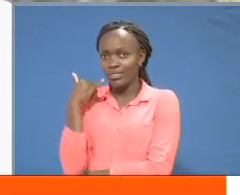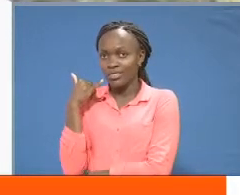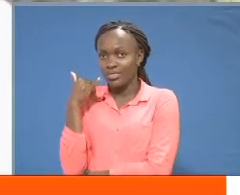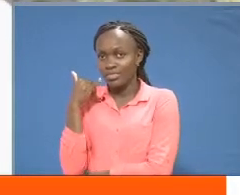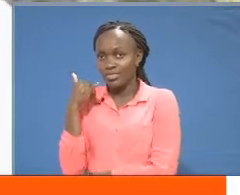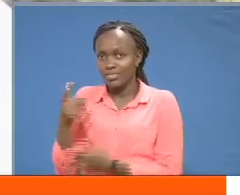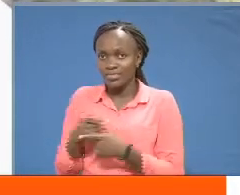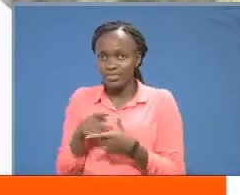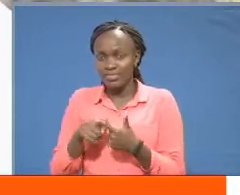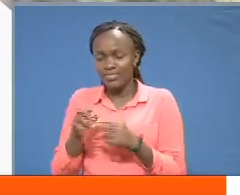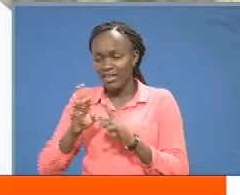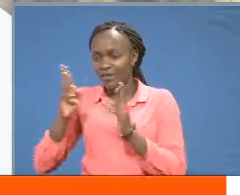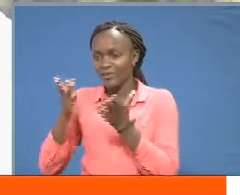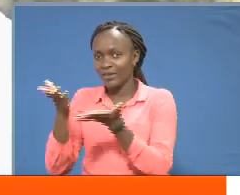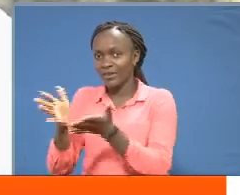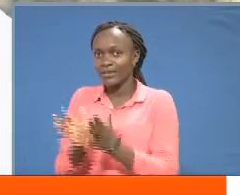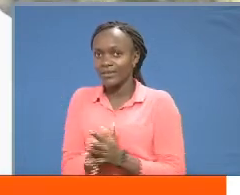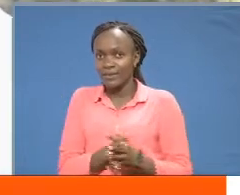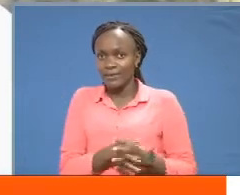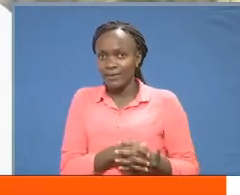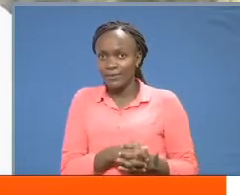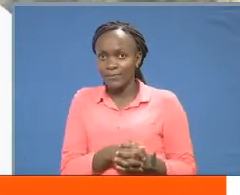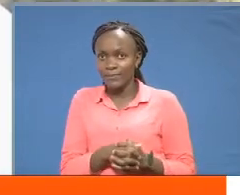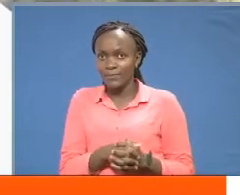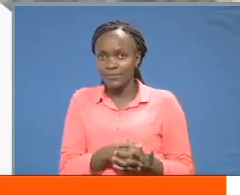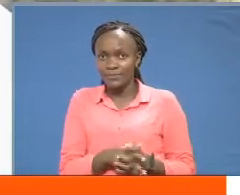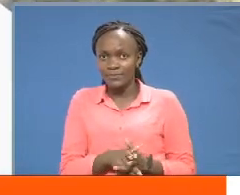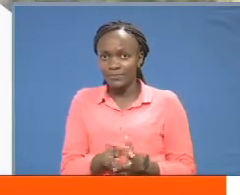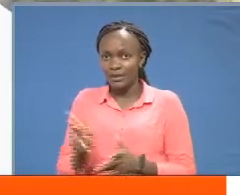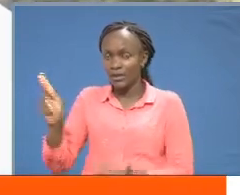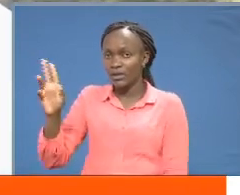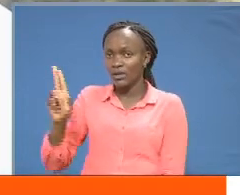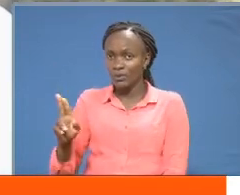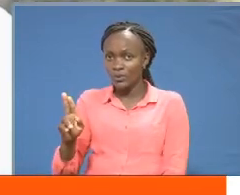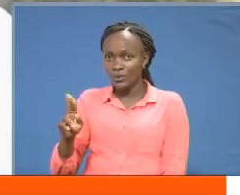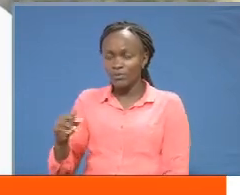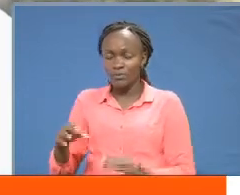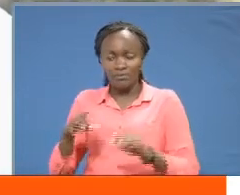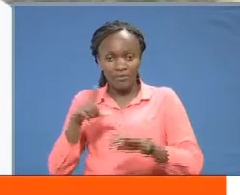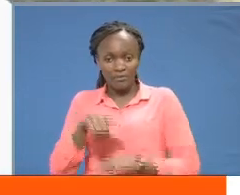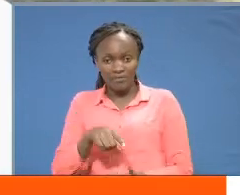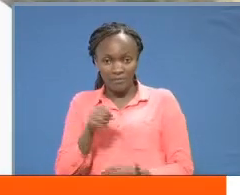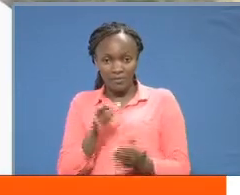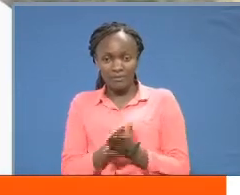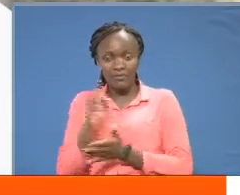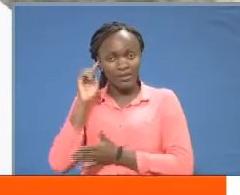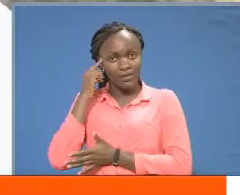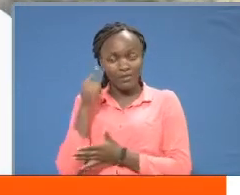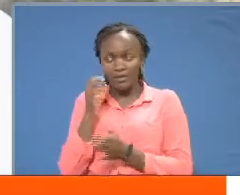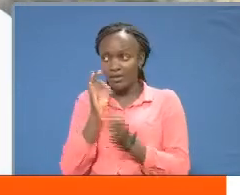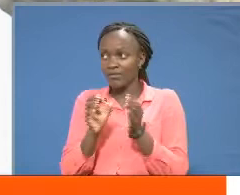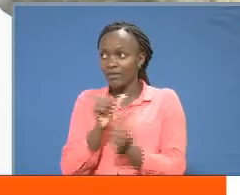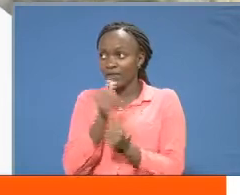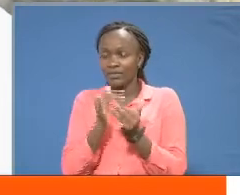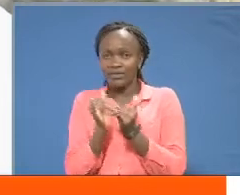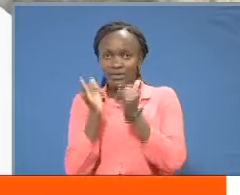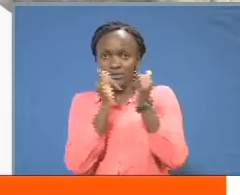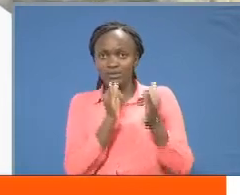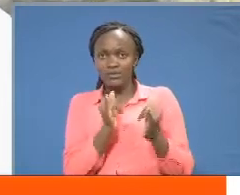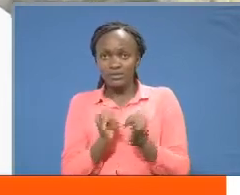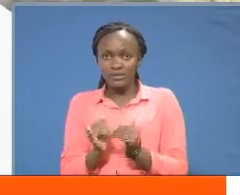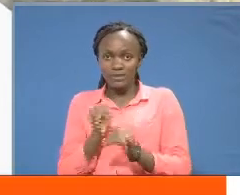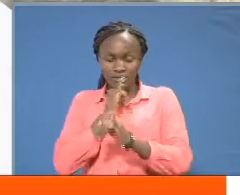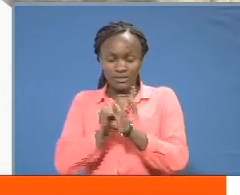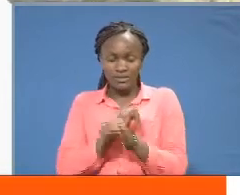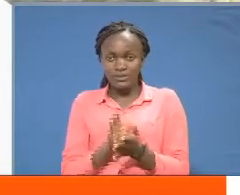you it's a great initiative that kenyata university has taken and i think if all the other institutions take that